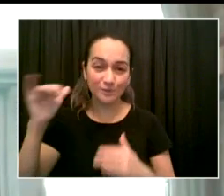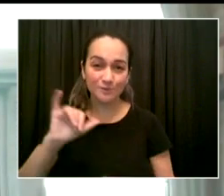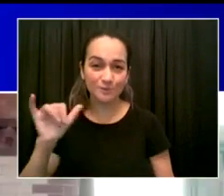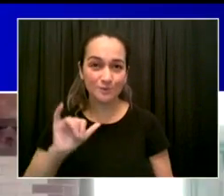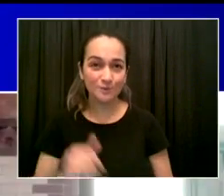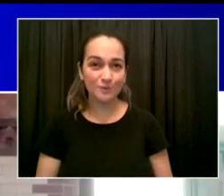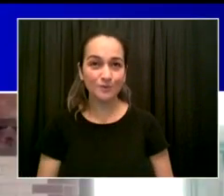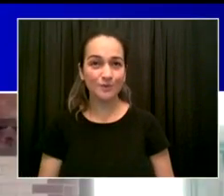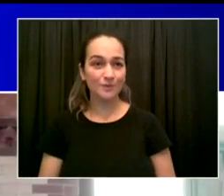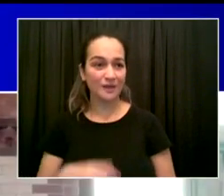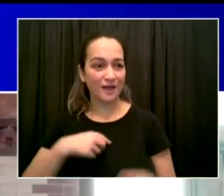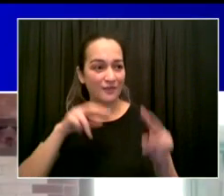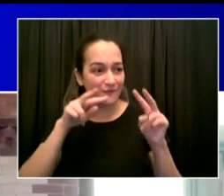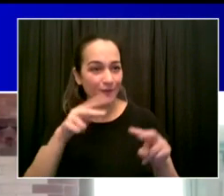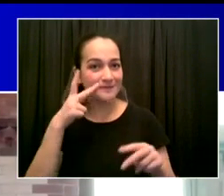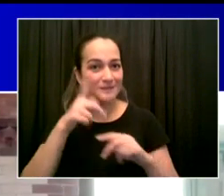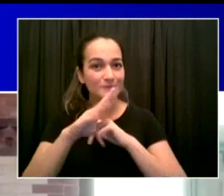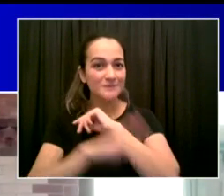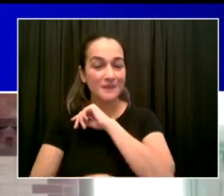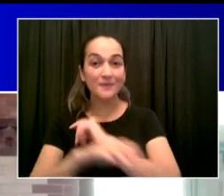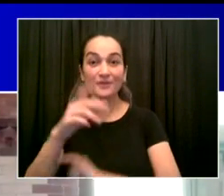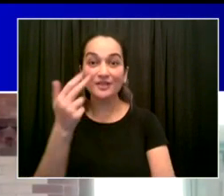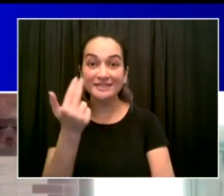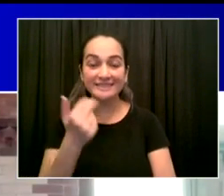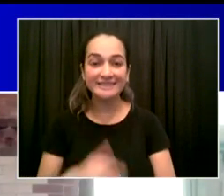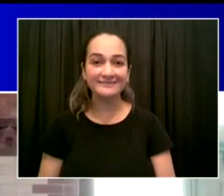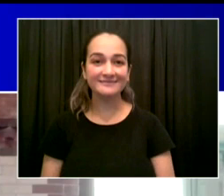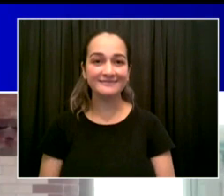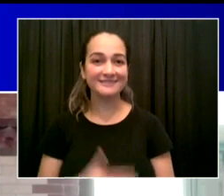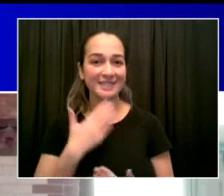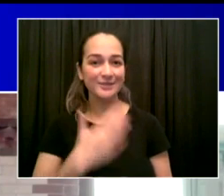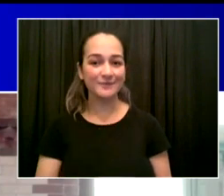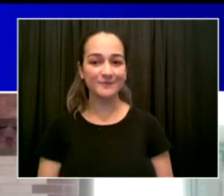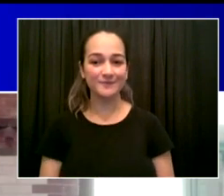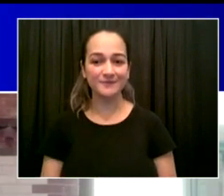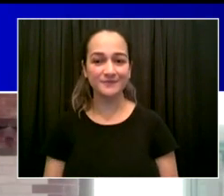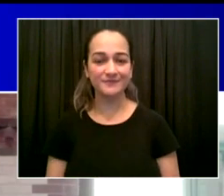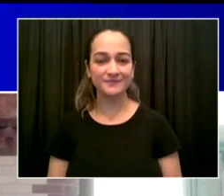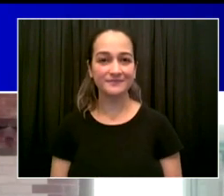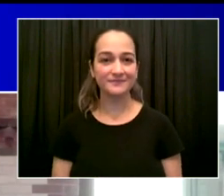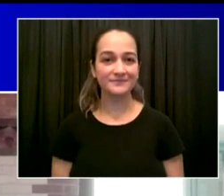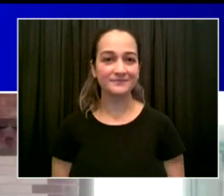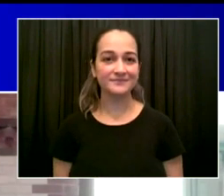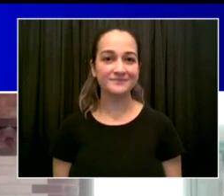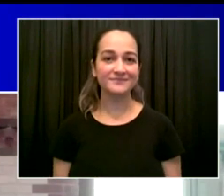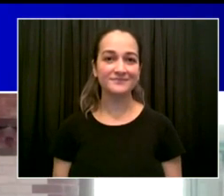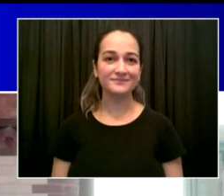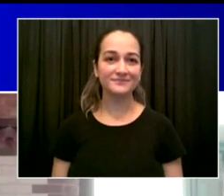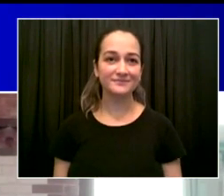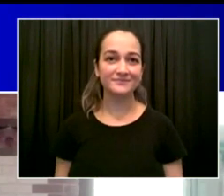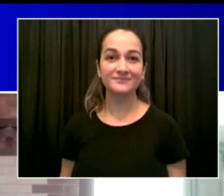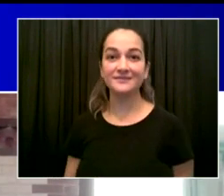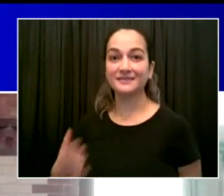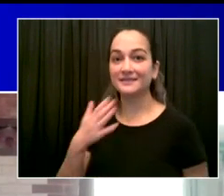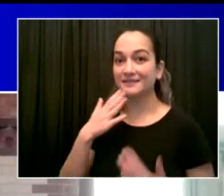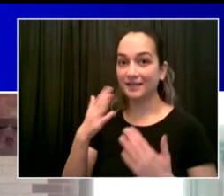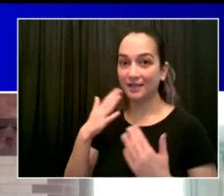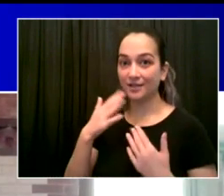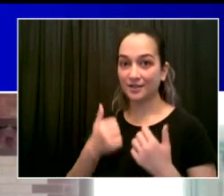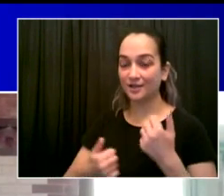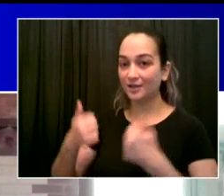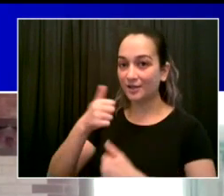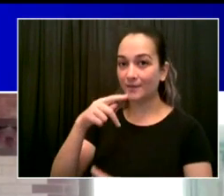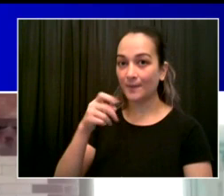much. Thank you, Chancellor, and Chancellor, I want to emphasize a key point you made. During Summer Rising, which ended very